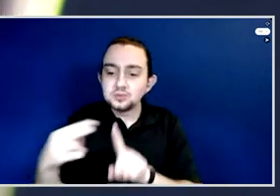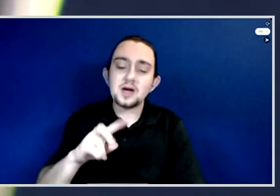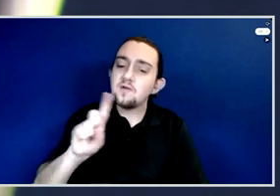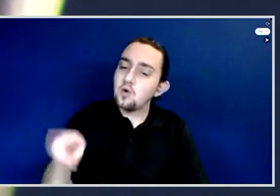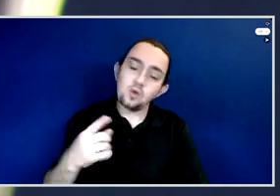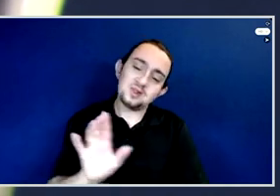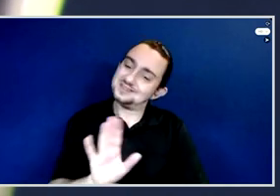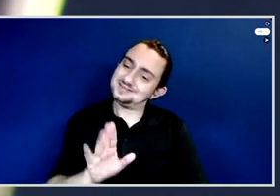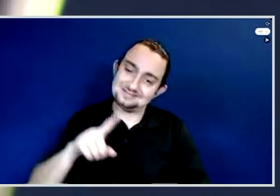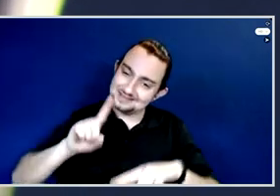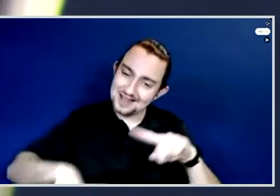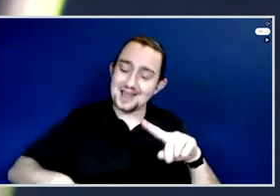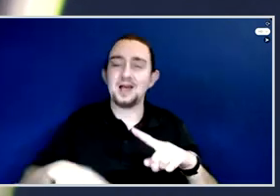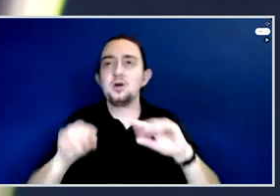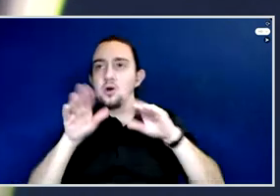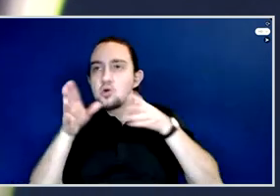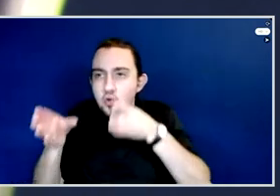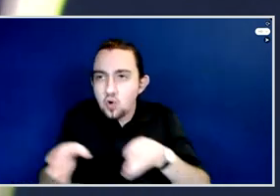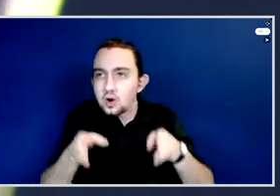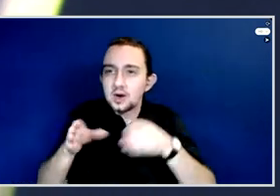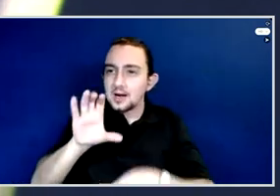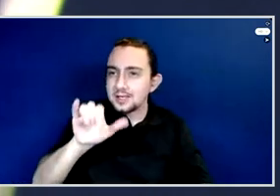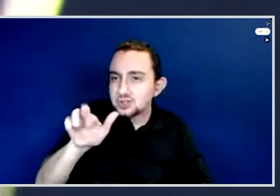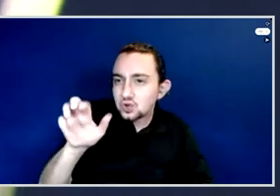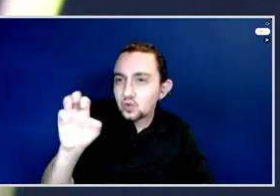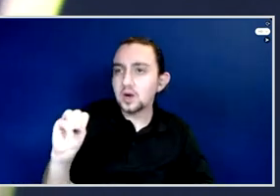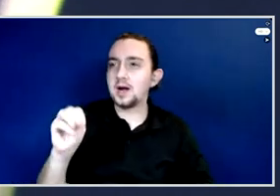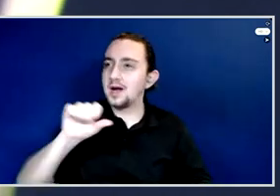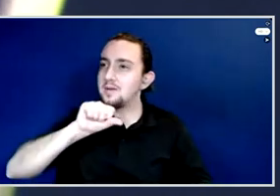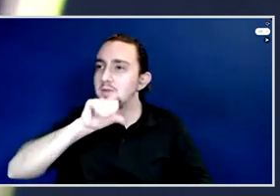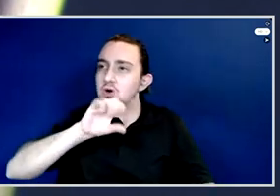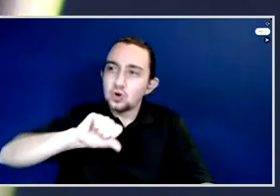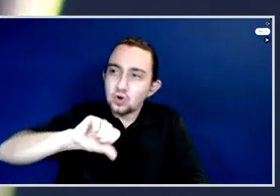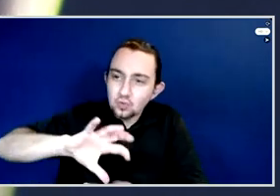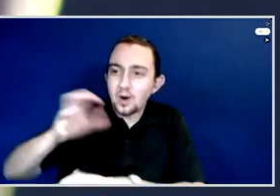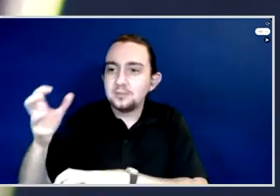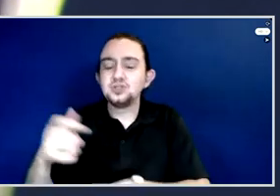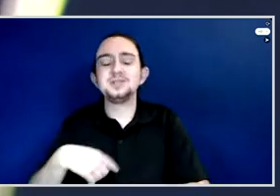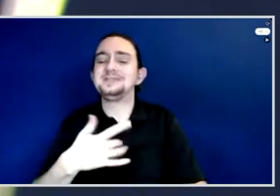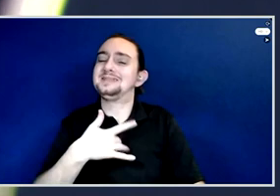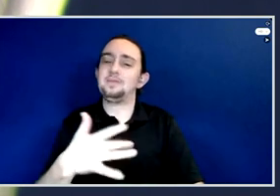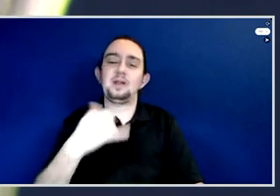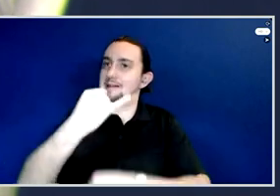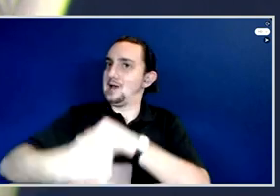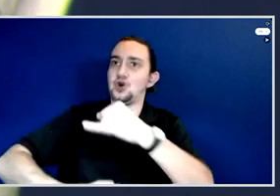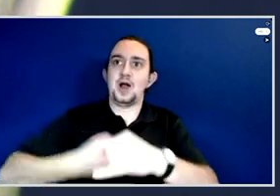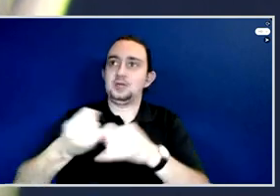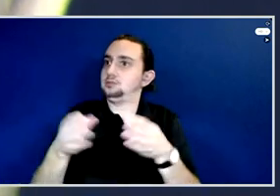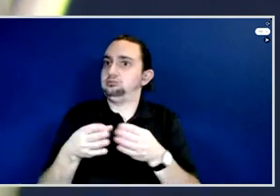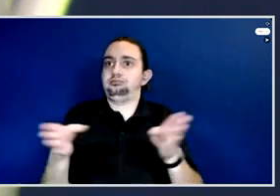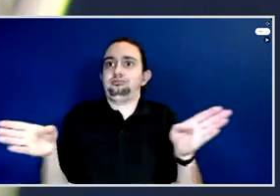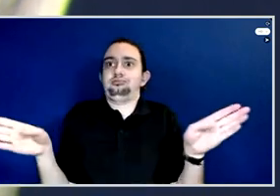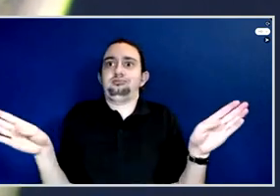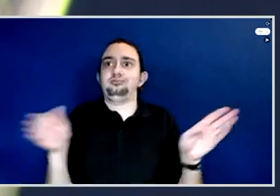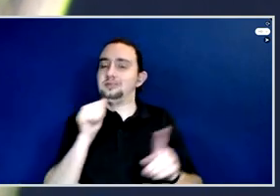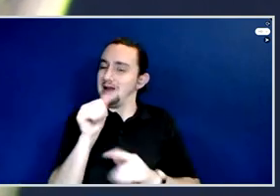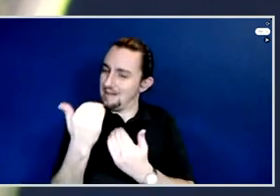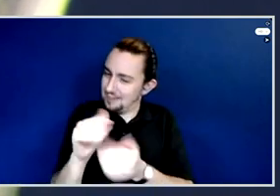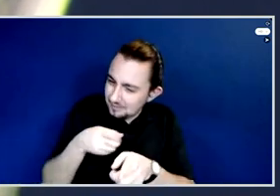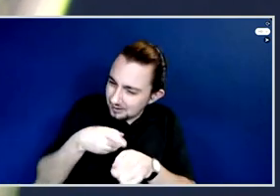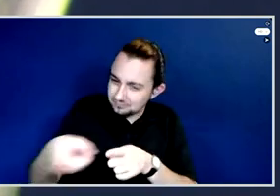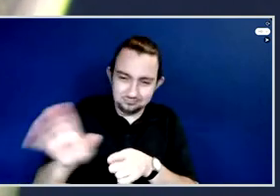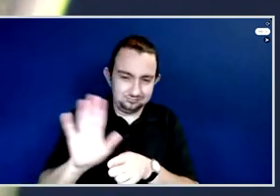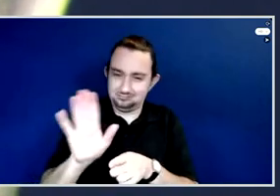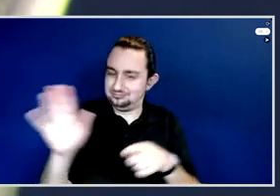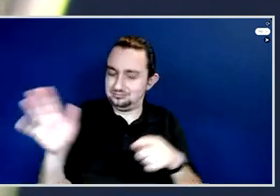corruption is actually not local matter, basically. It's like international matter. And, like, we always try to understand it, to tell the leaders who these people